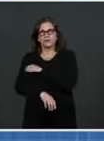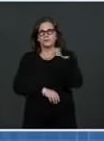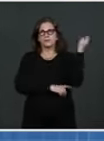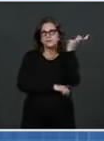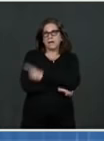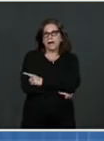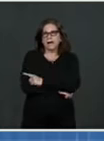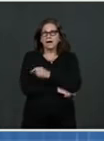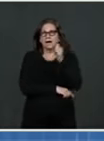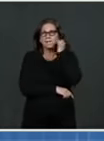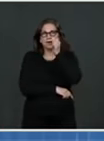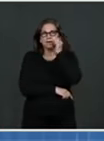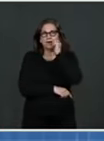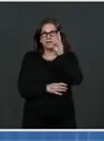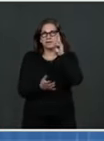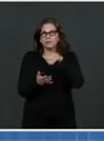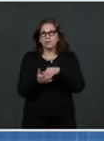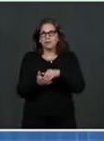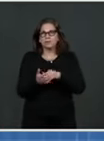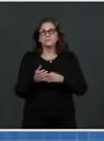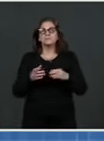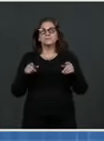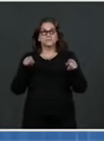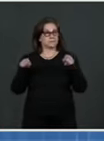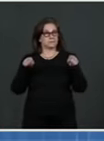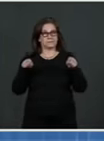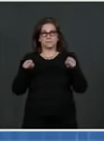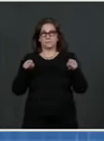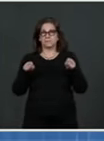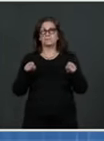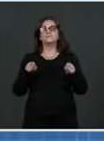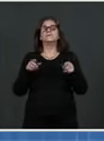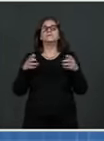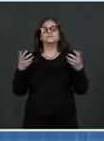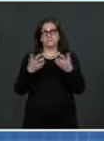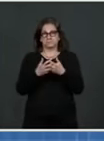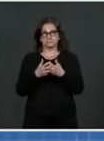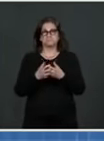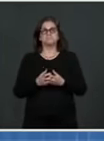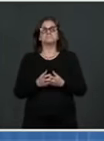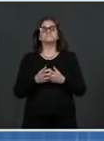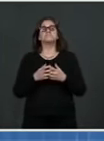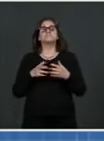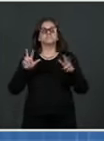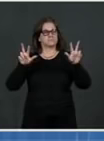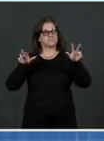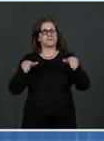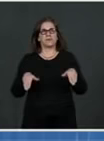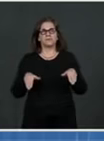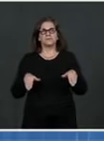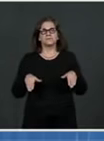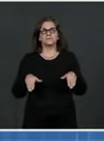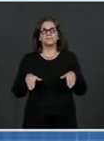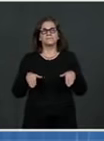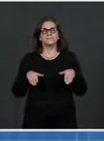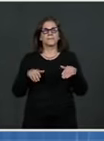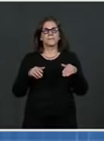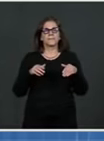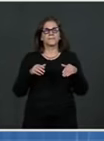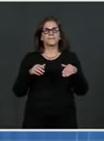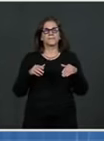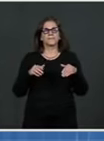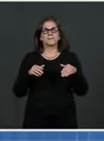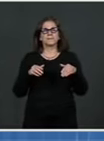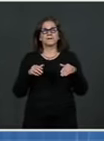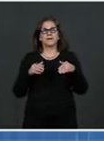operational sites and have already administered a combined 1.7 million shots. These sites are run by the federal government